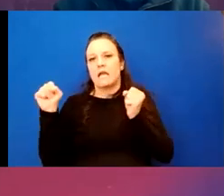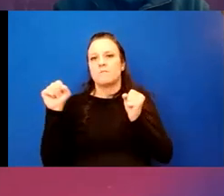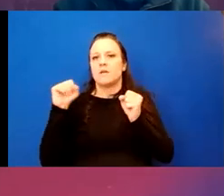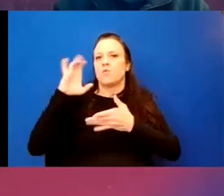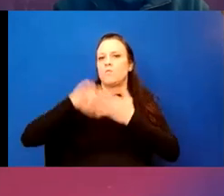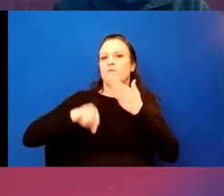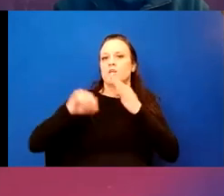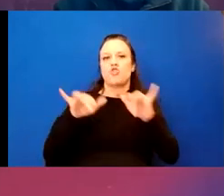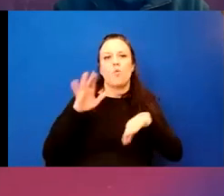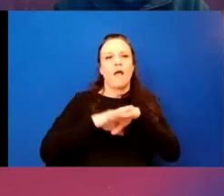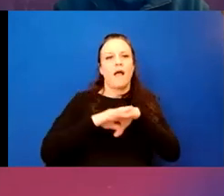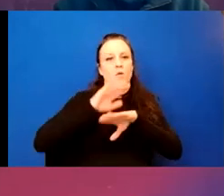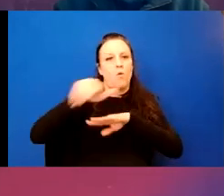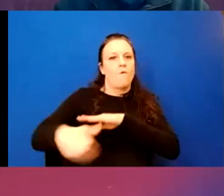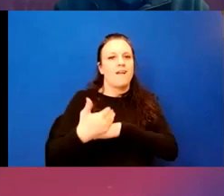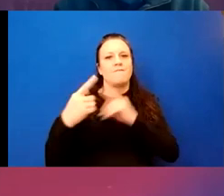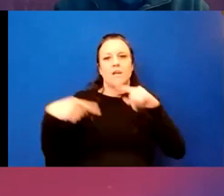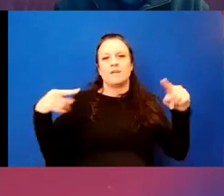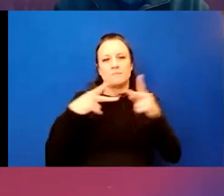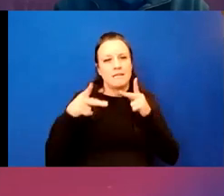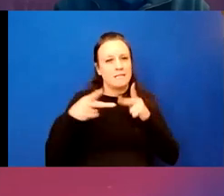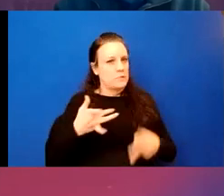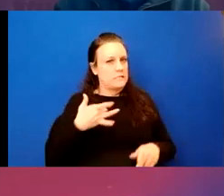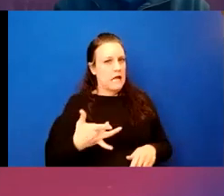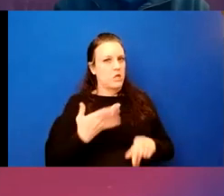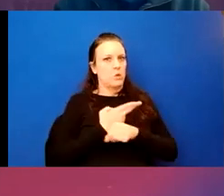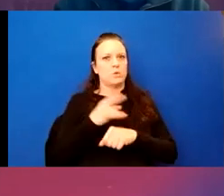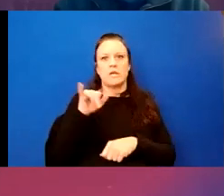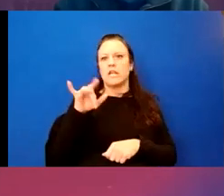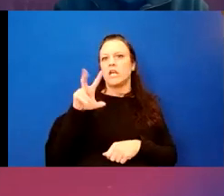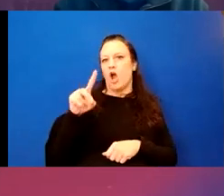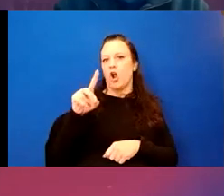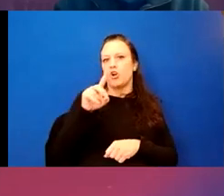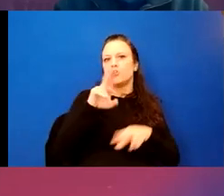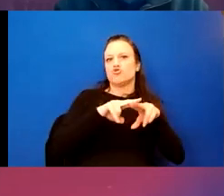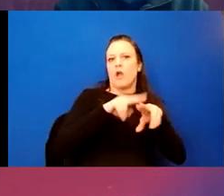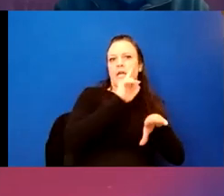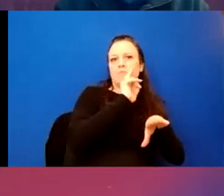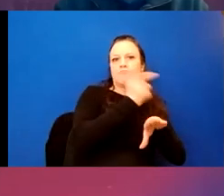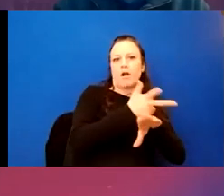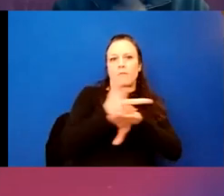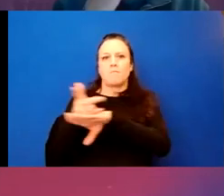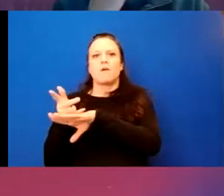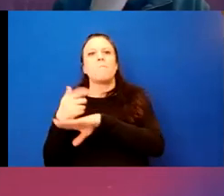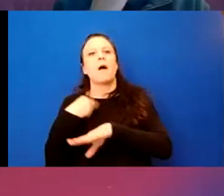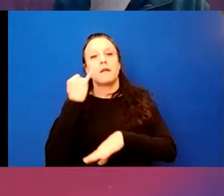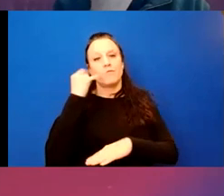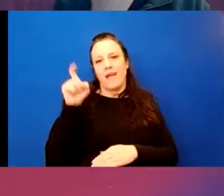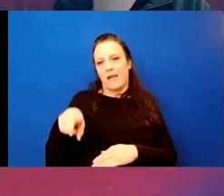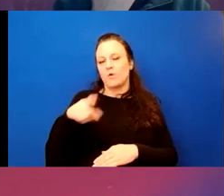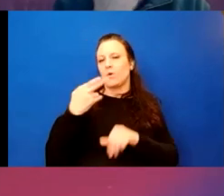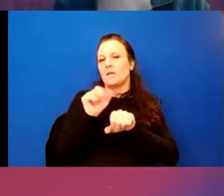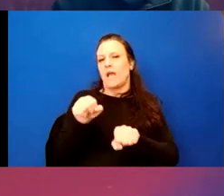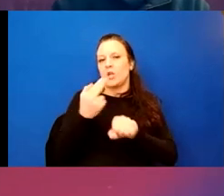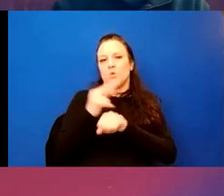removing snow on the overnight in various places. We mostly use them in the yards, um, right now, but if we had to, we could use them in other places, um,